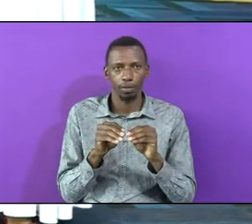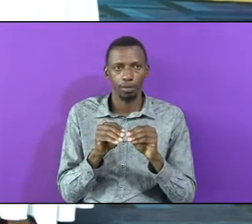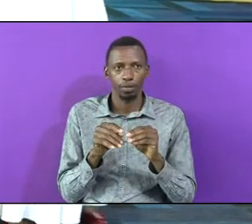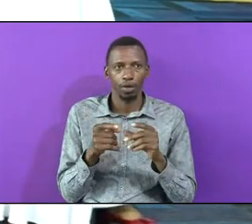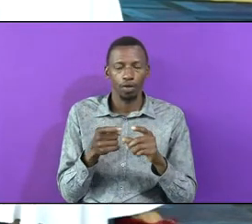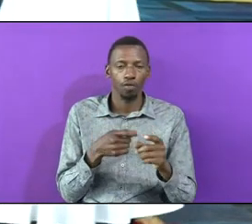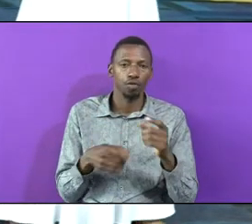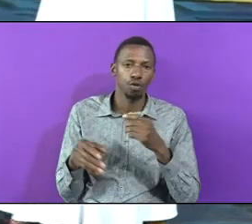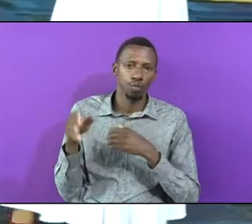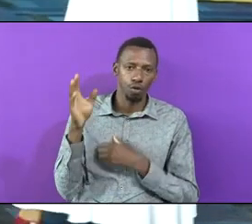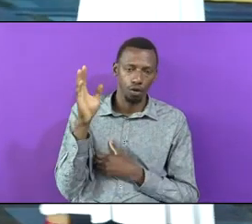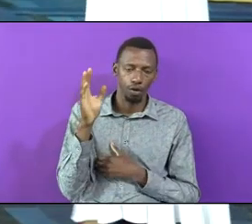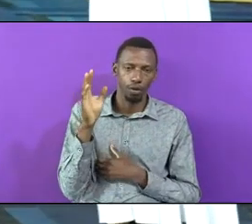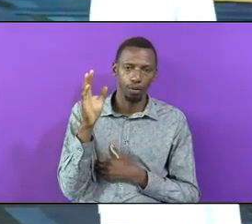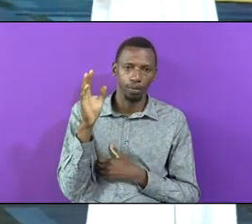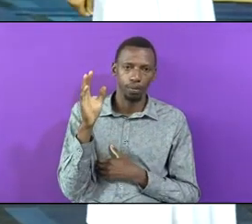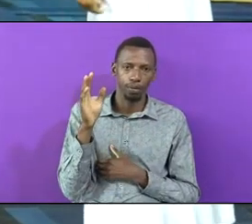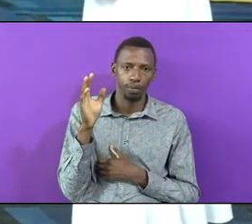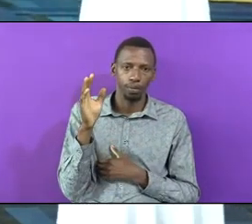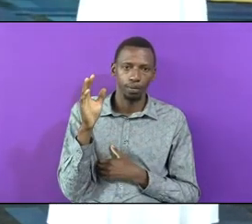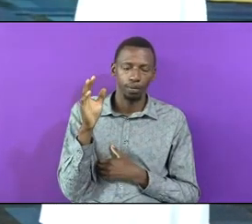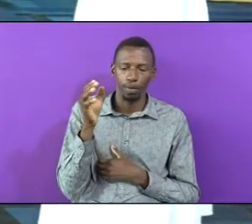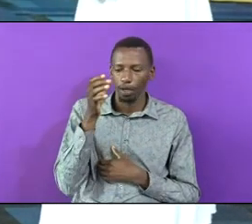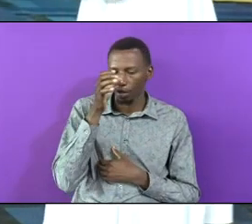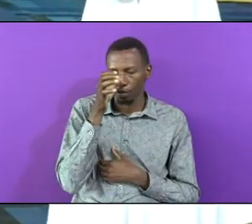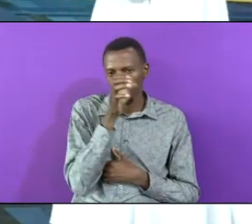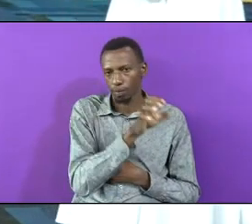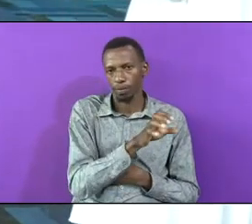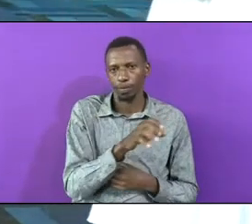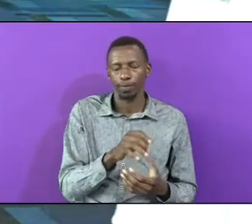From God Has been Ignored